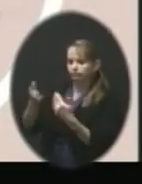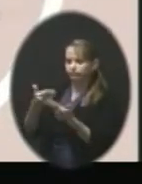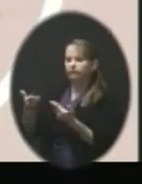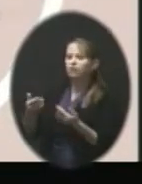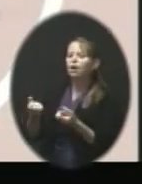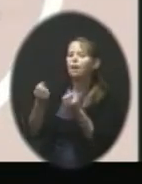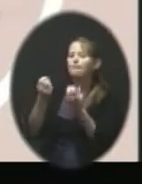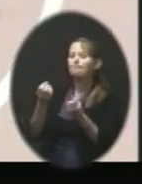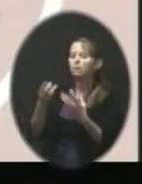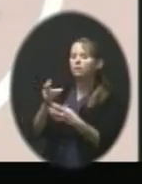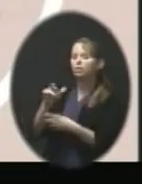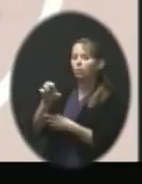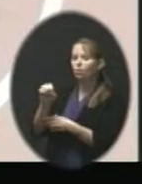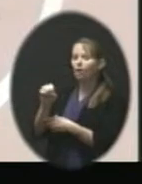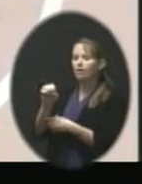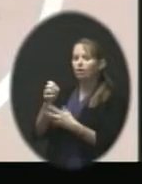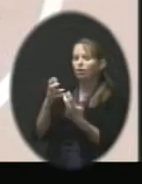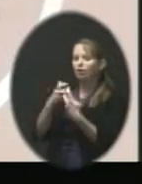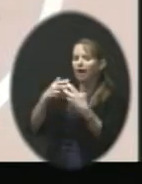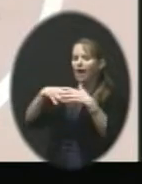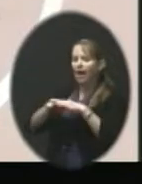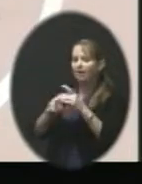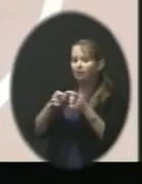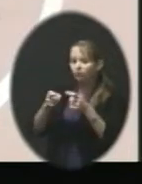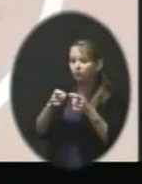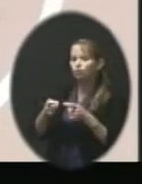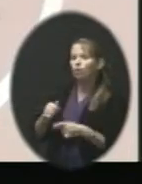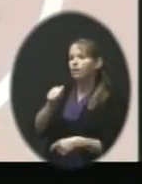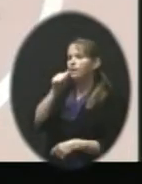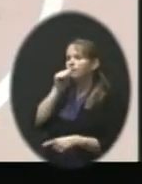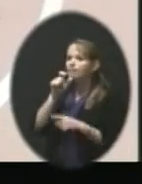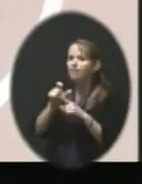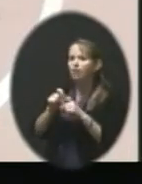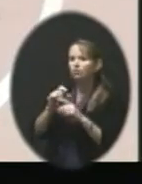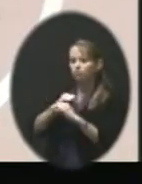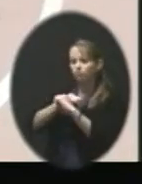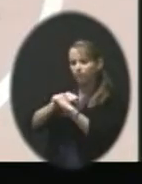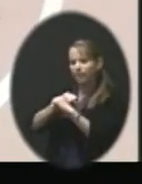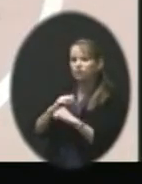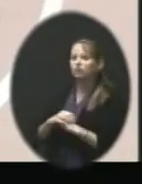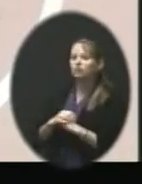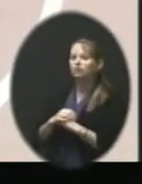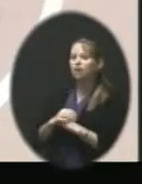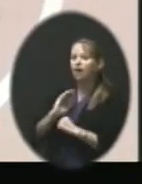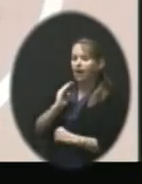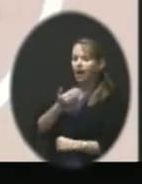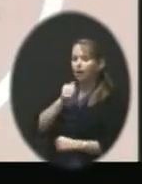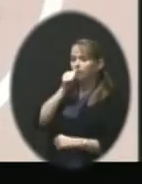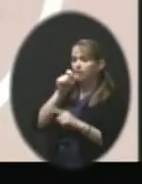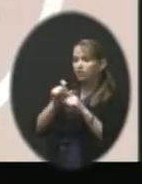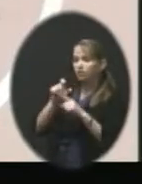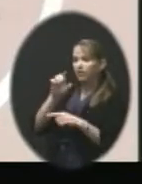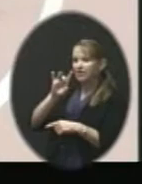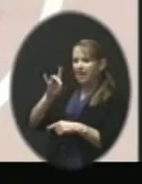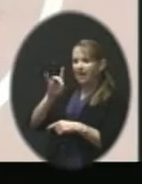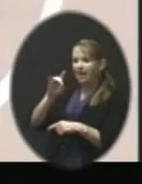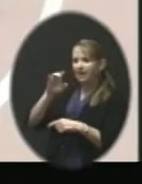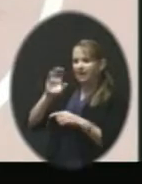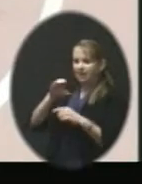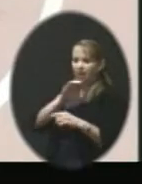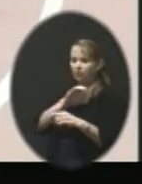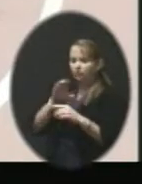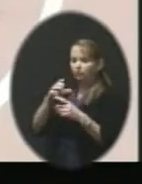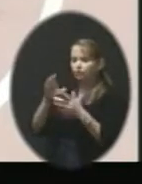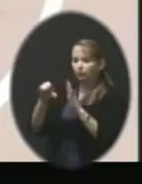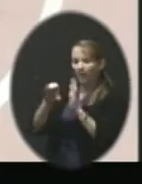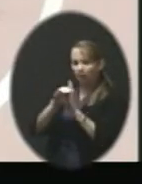password protection. Our password is an eight character password, has to have a capital letter in